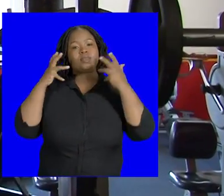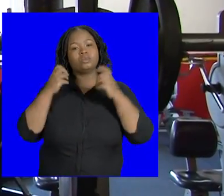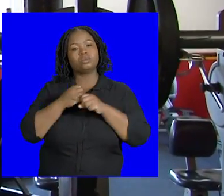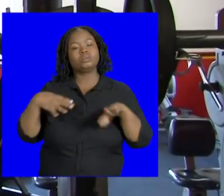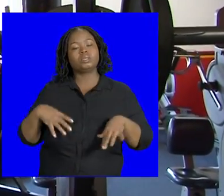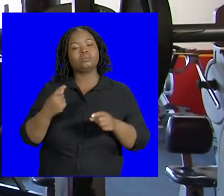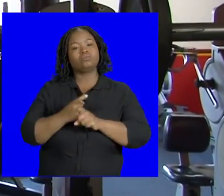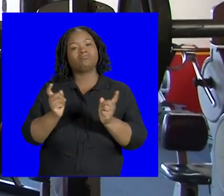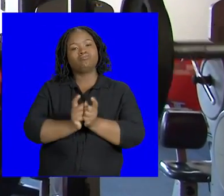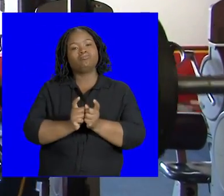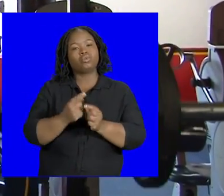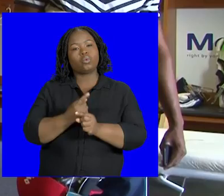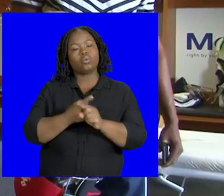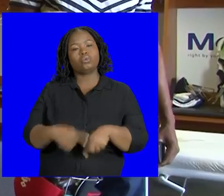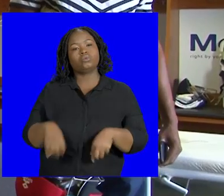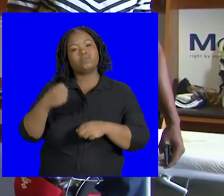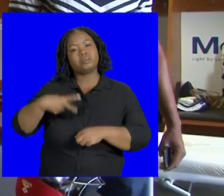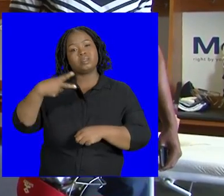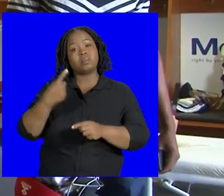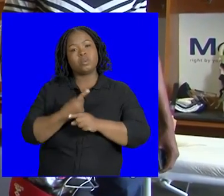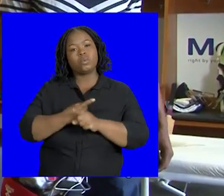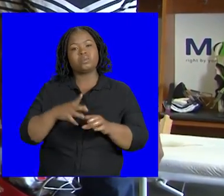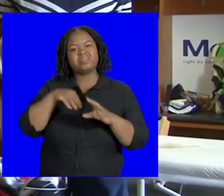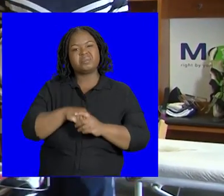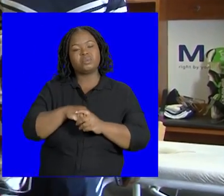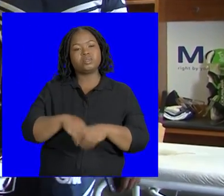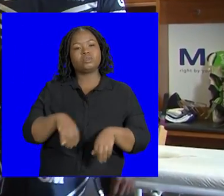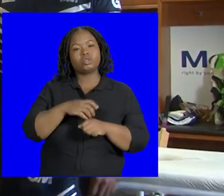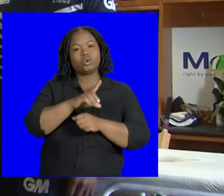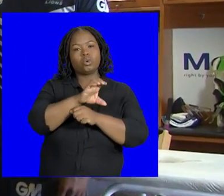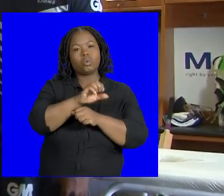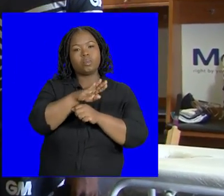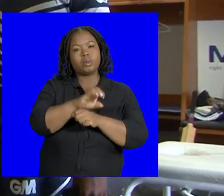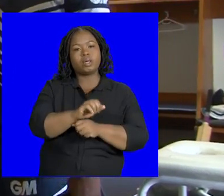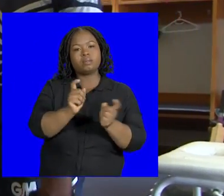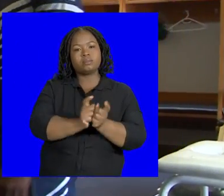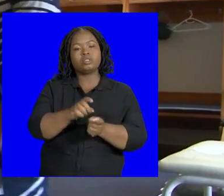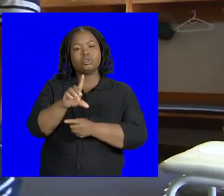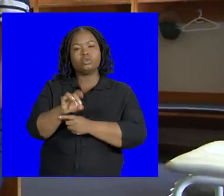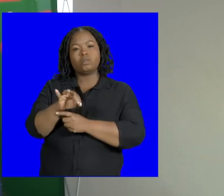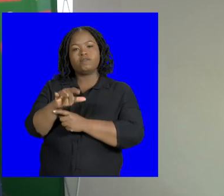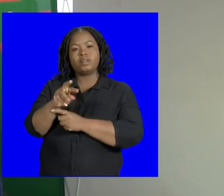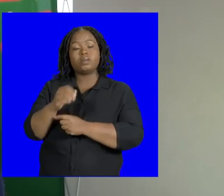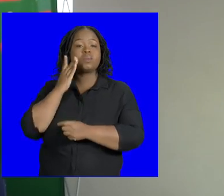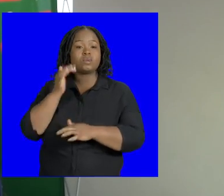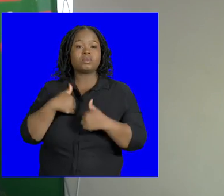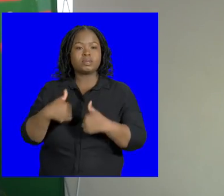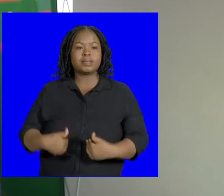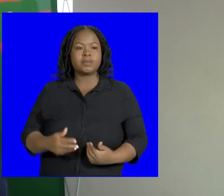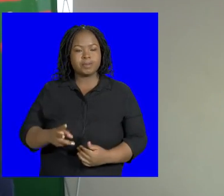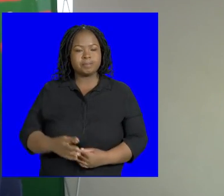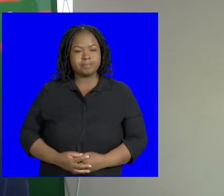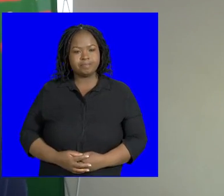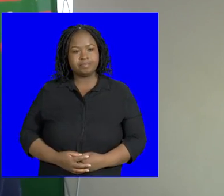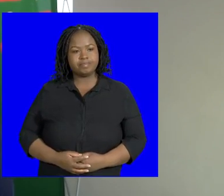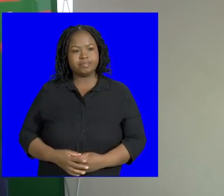against the Titans in a game that is part of a doubleheader. That includes the Cobras against the Dolphins at the Supersport Park in St. Chiron on Sunday. I feel very, very,